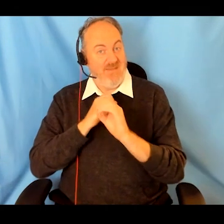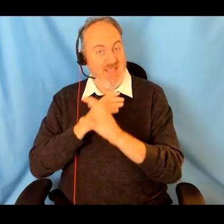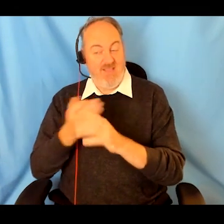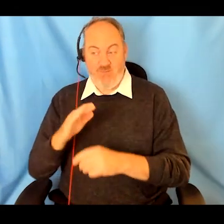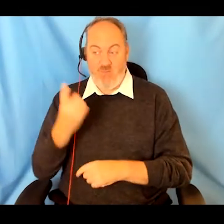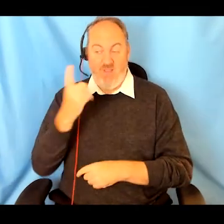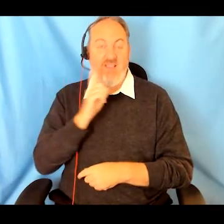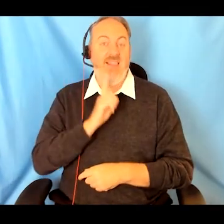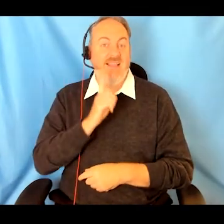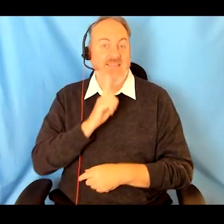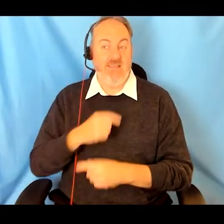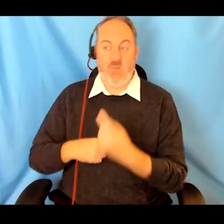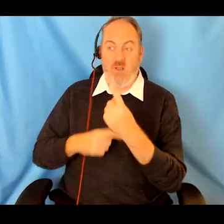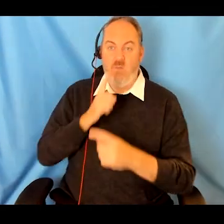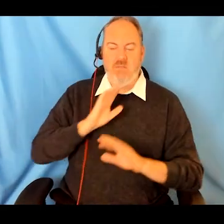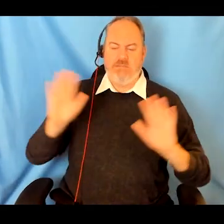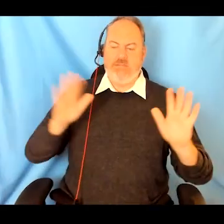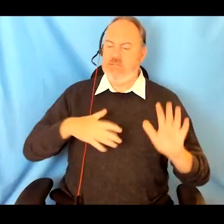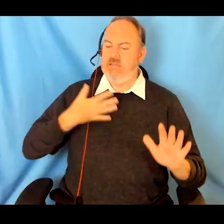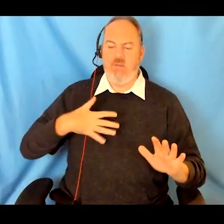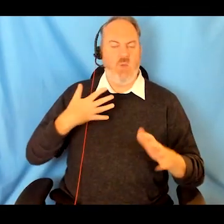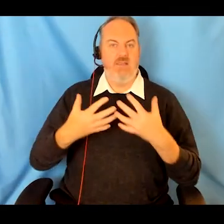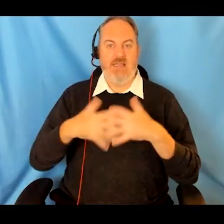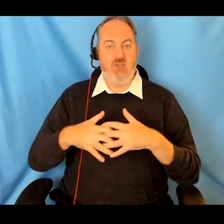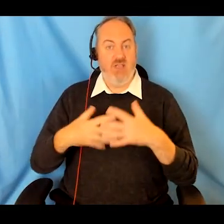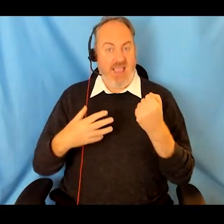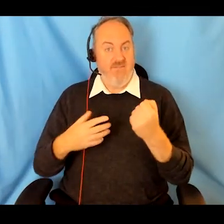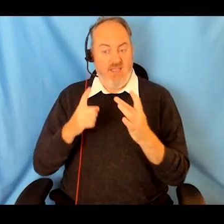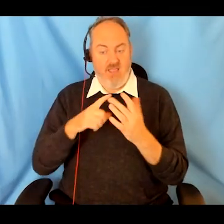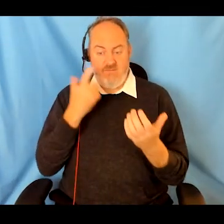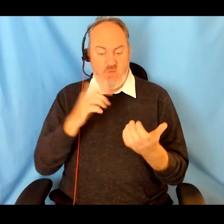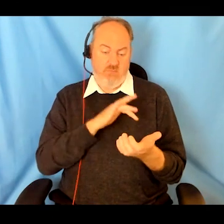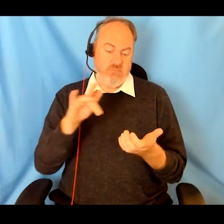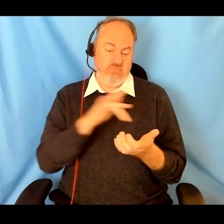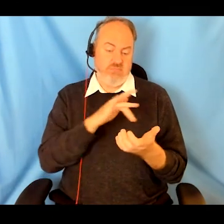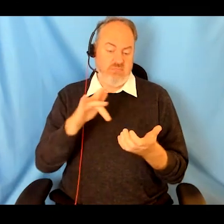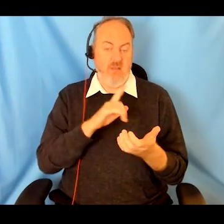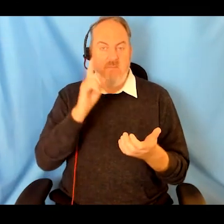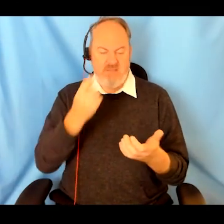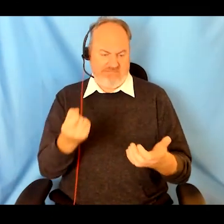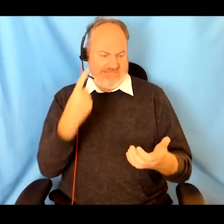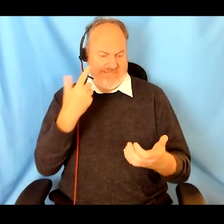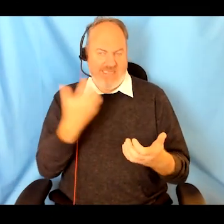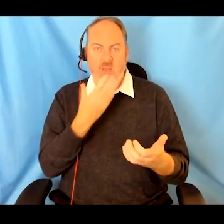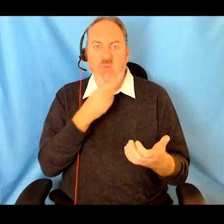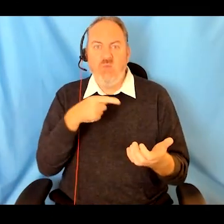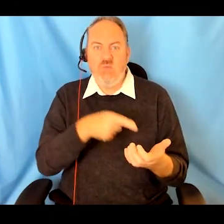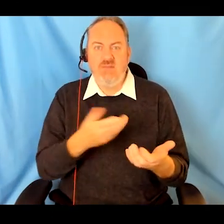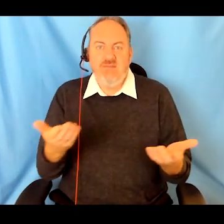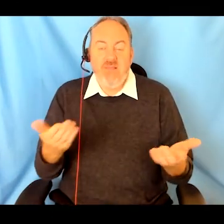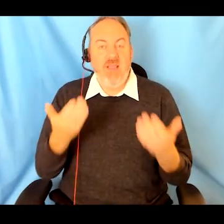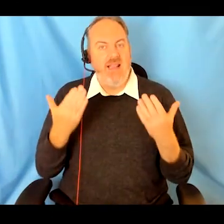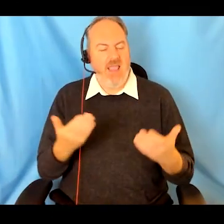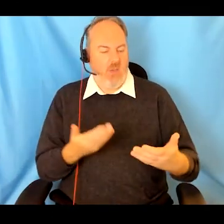front of a service user. She was not at all in favor of technology even though she had a smartphone. It was of little use as she didn't know